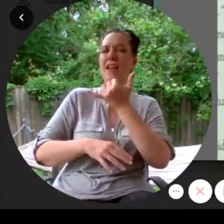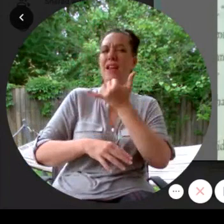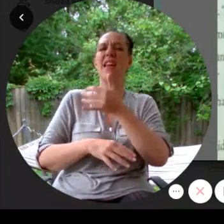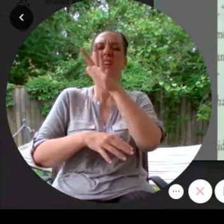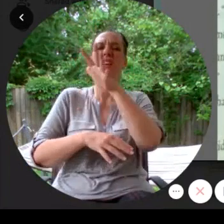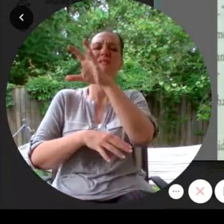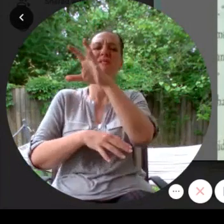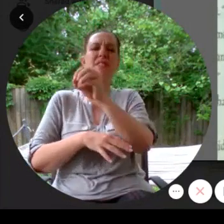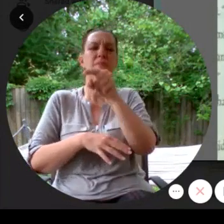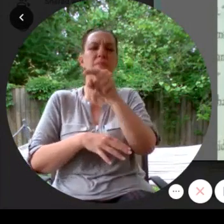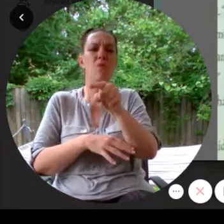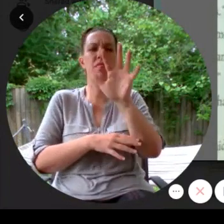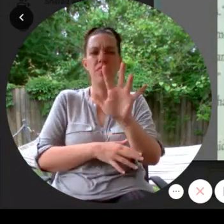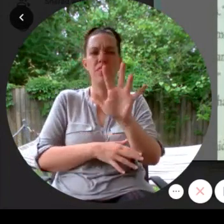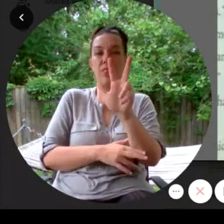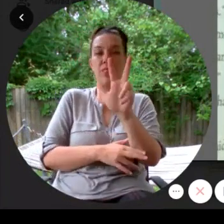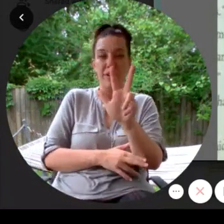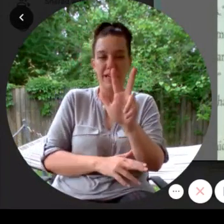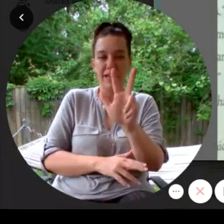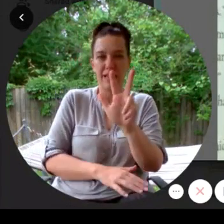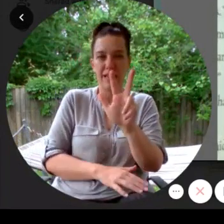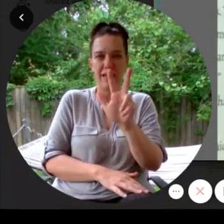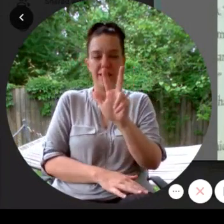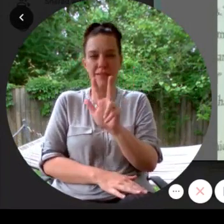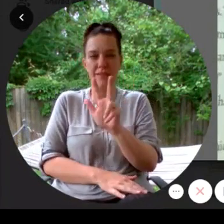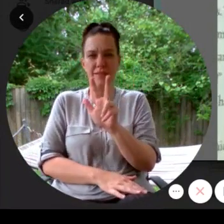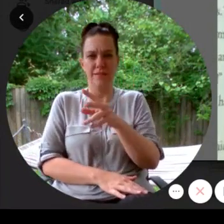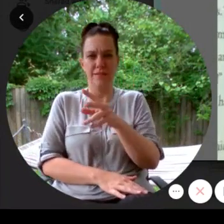We won't